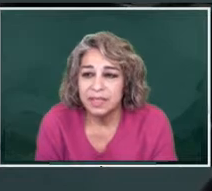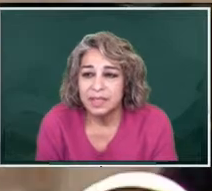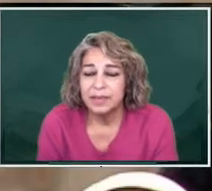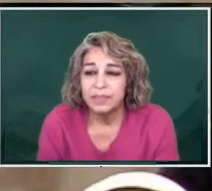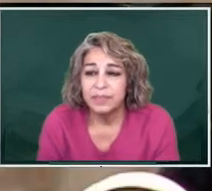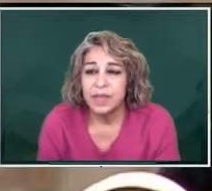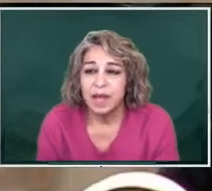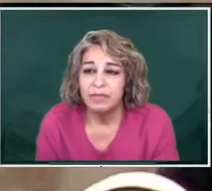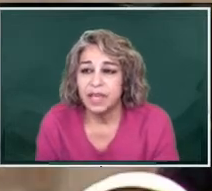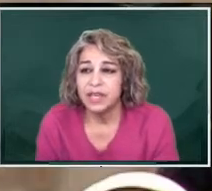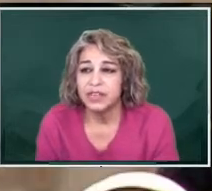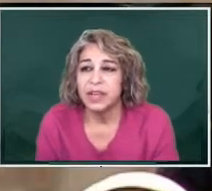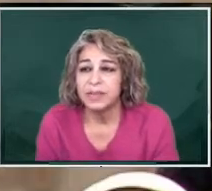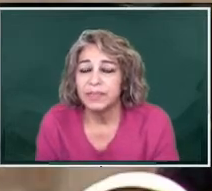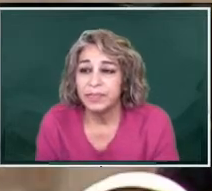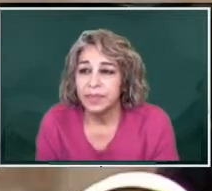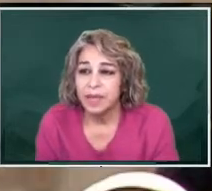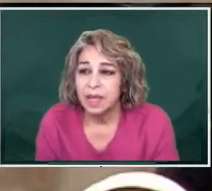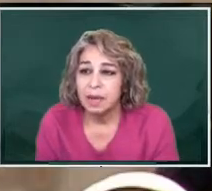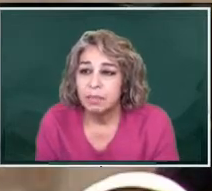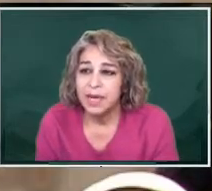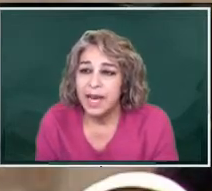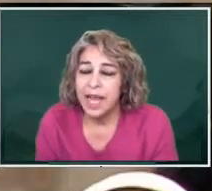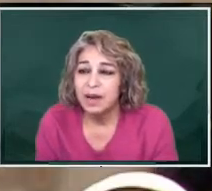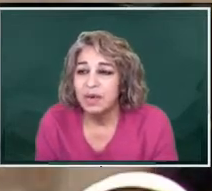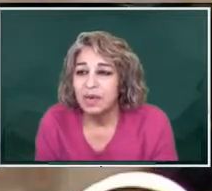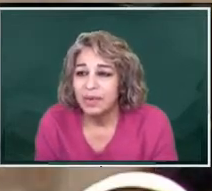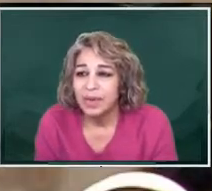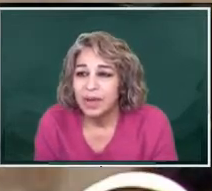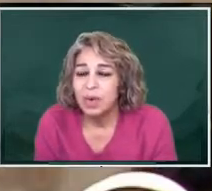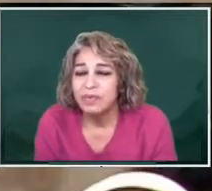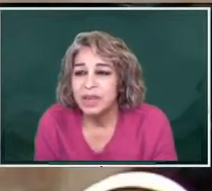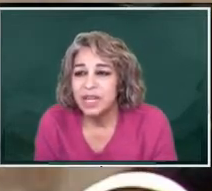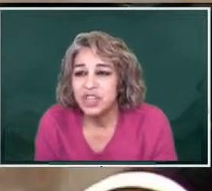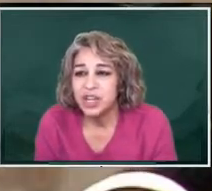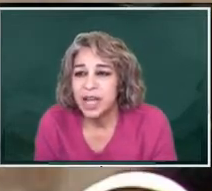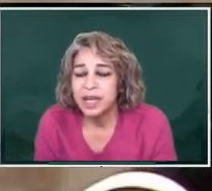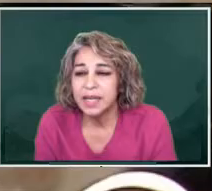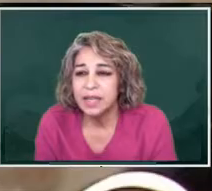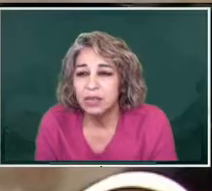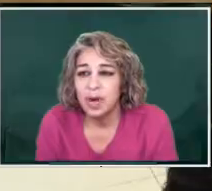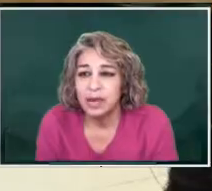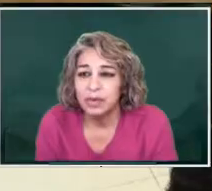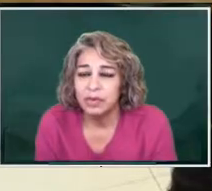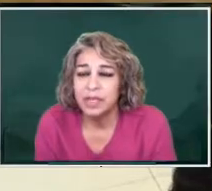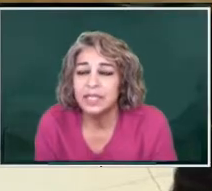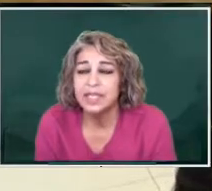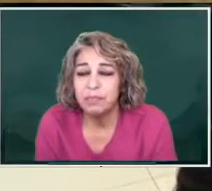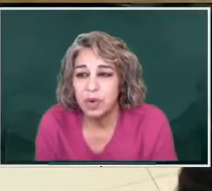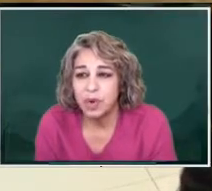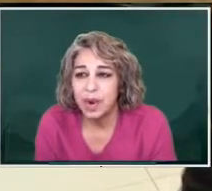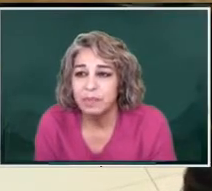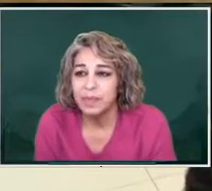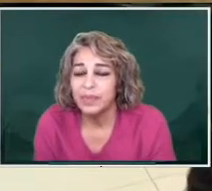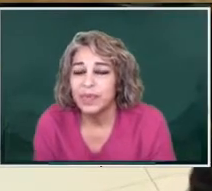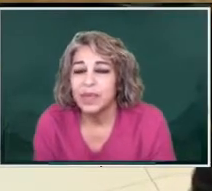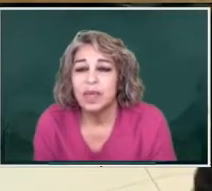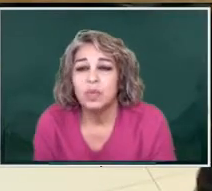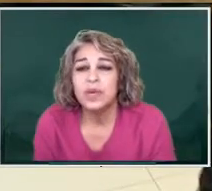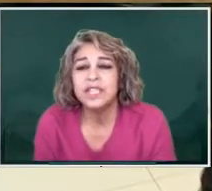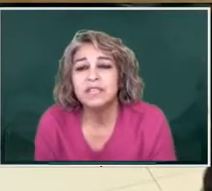southeast of the country. But now, we've initiated in Durango, the same program,